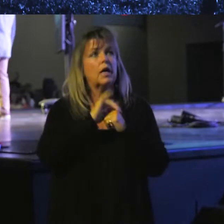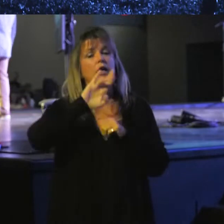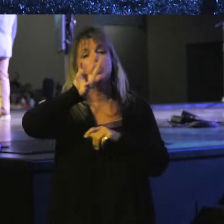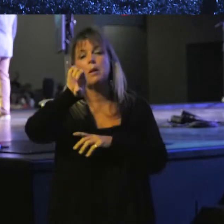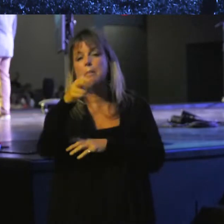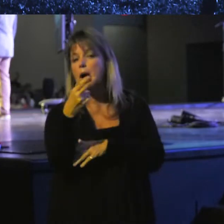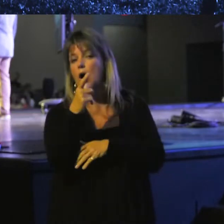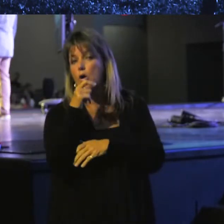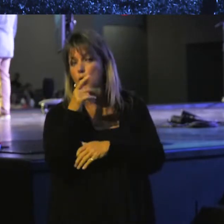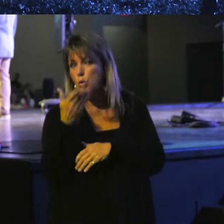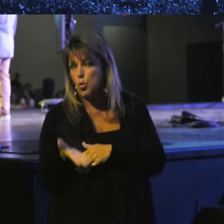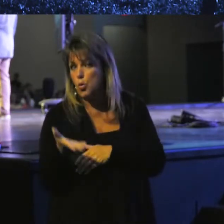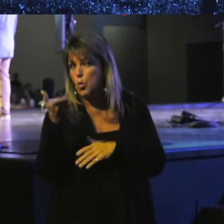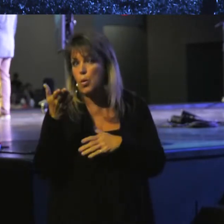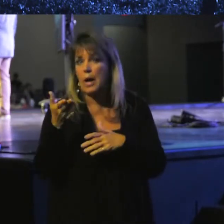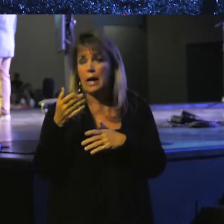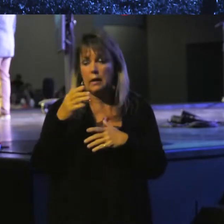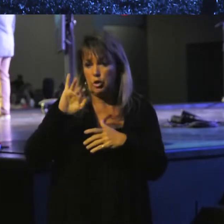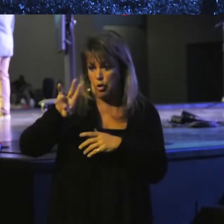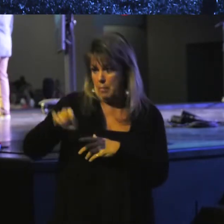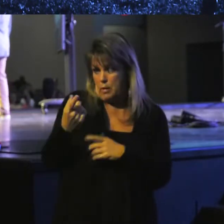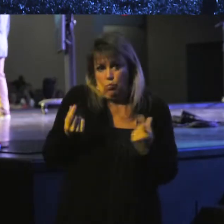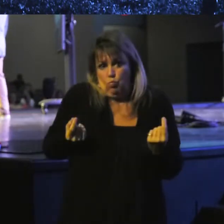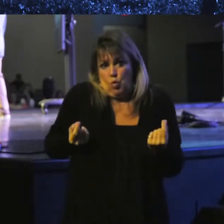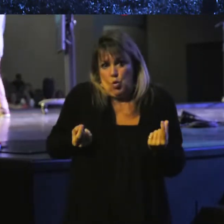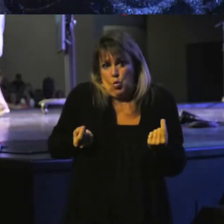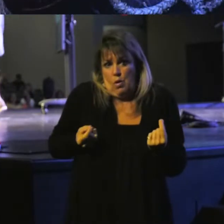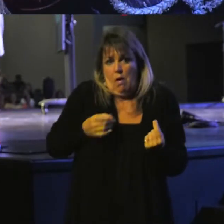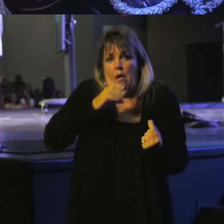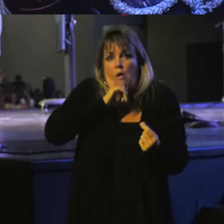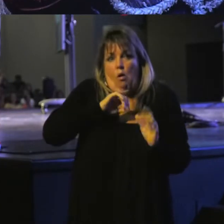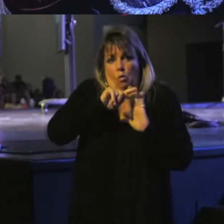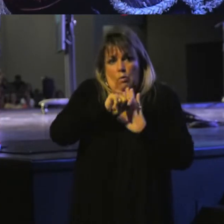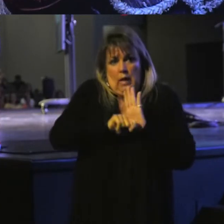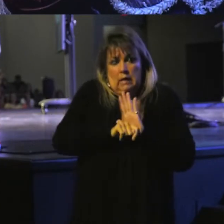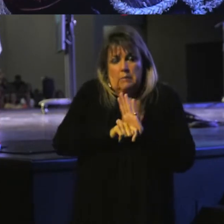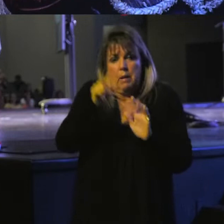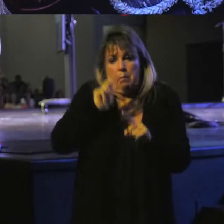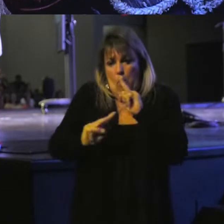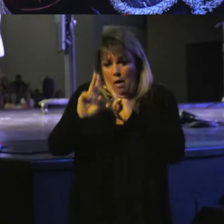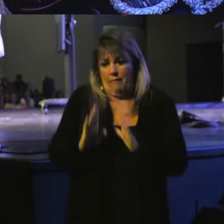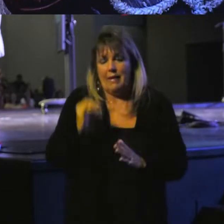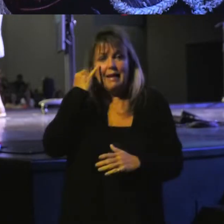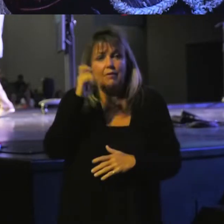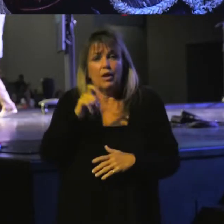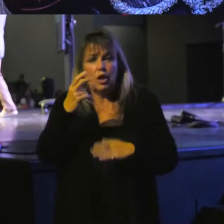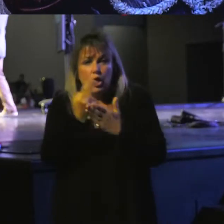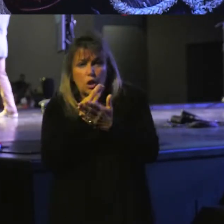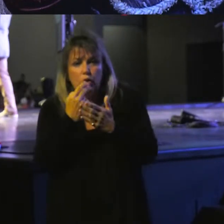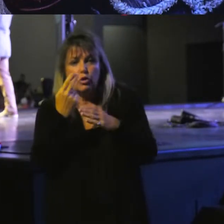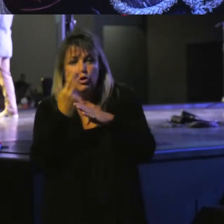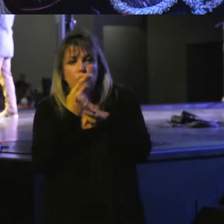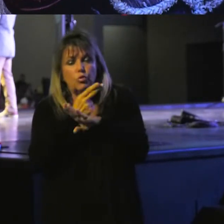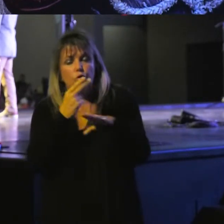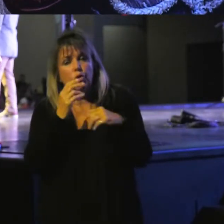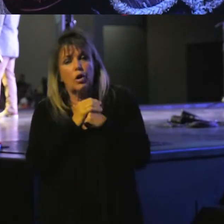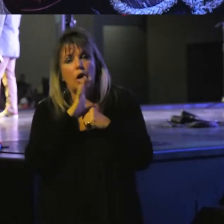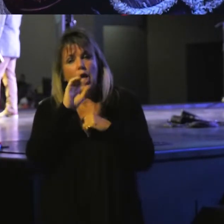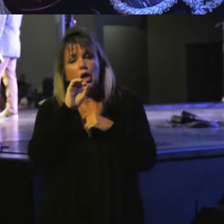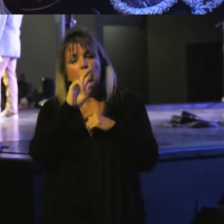Jeremiah is and what he's doing. He is an Old Testament prophet. If you need to use your table of contents